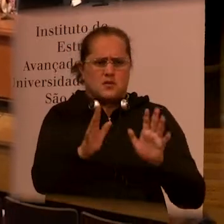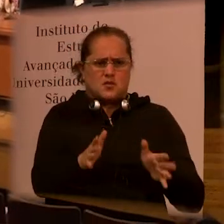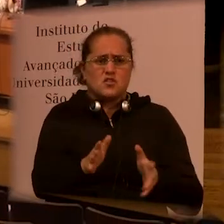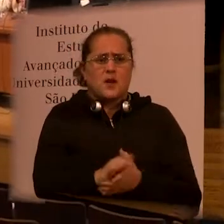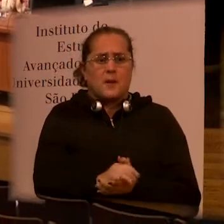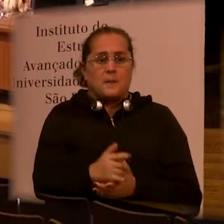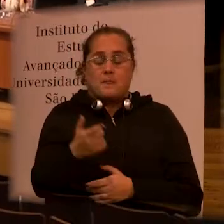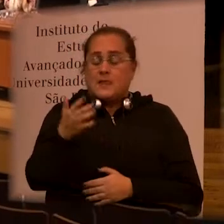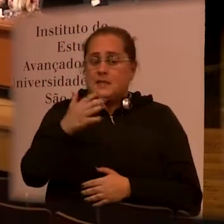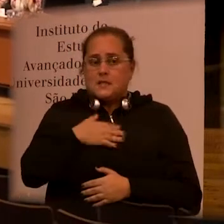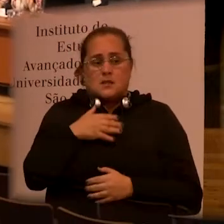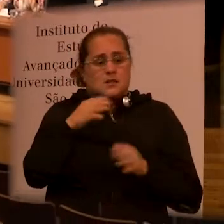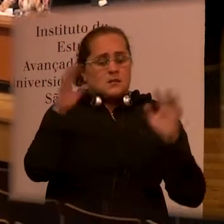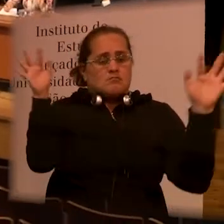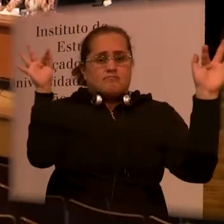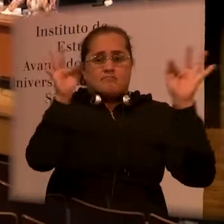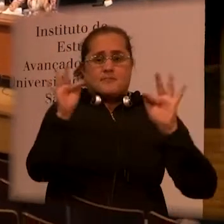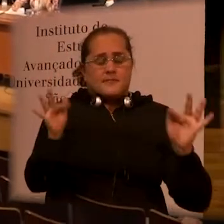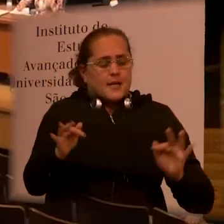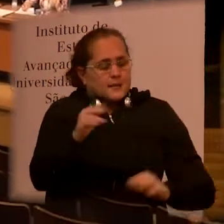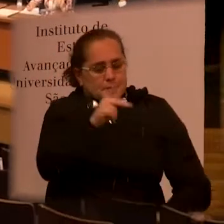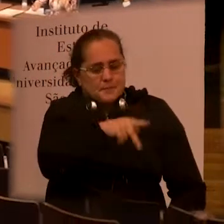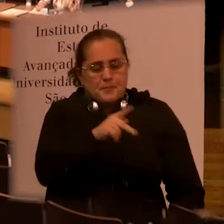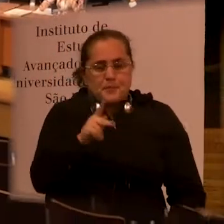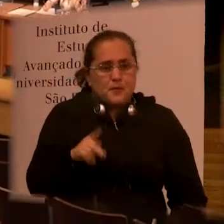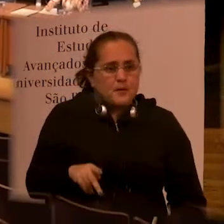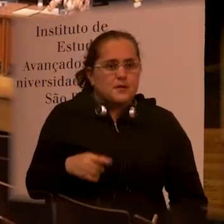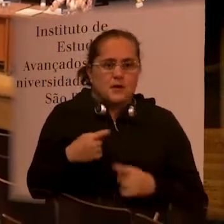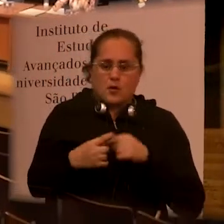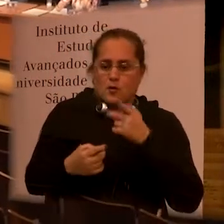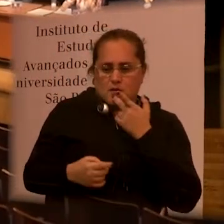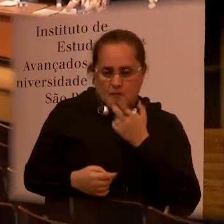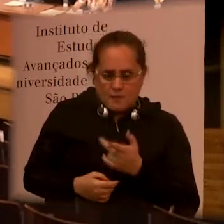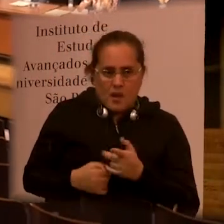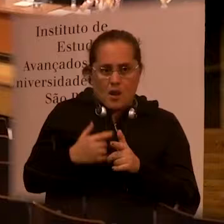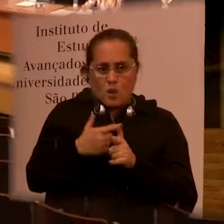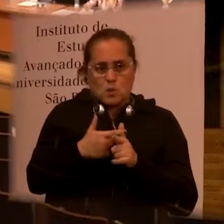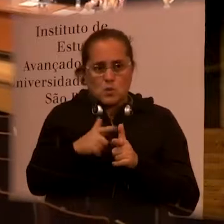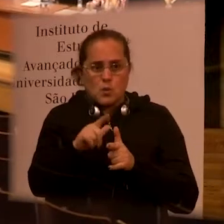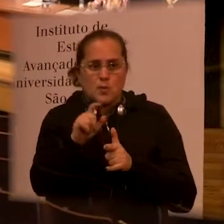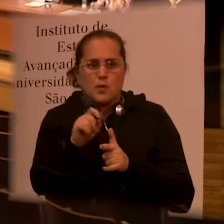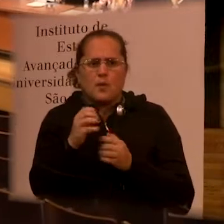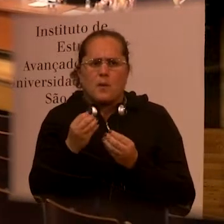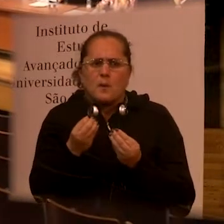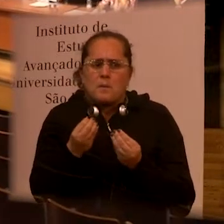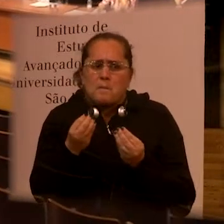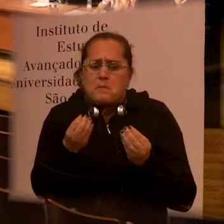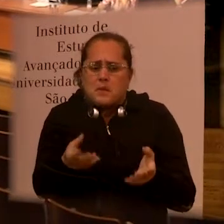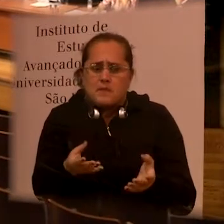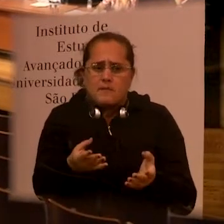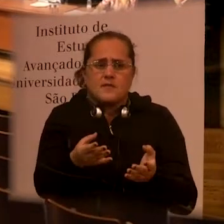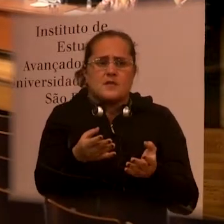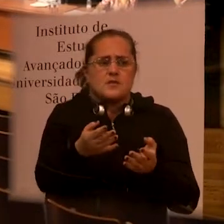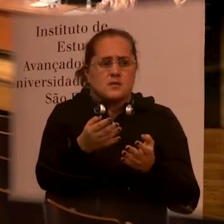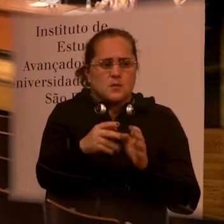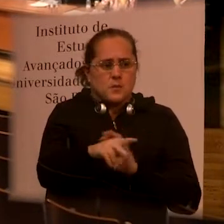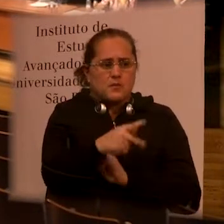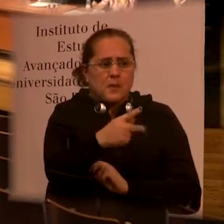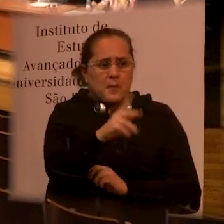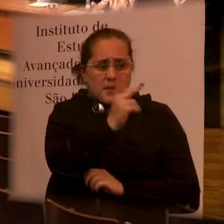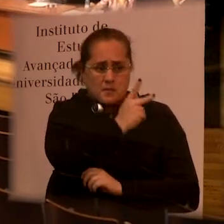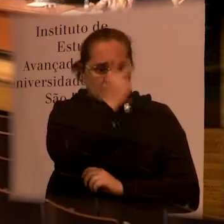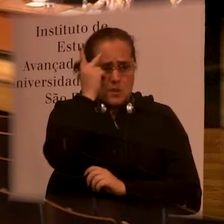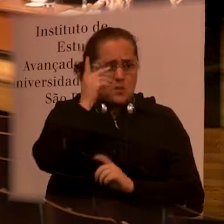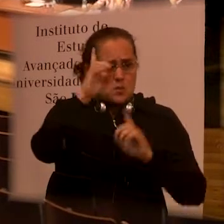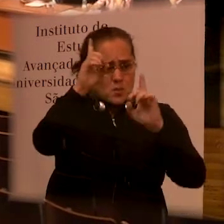do, to make you already commenting. I'm very happy, Professor Honey, when you mention of the benefits of the people